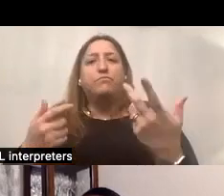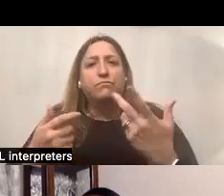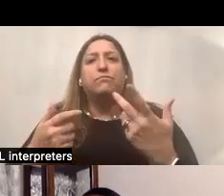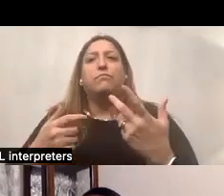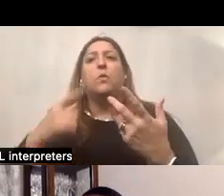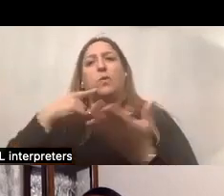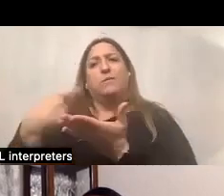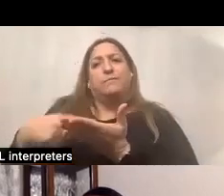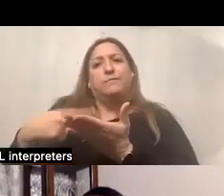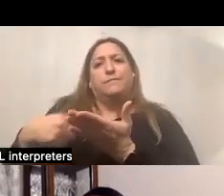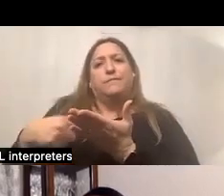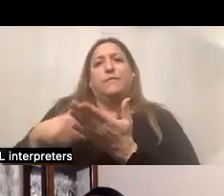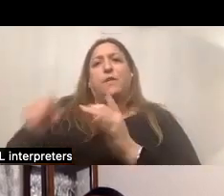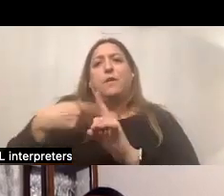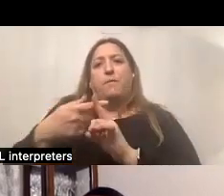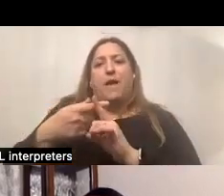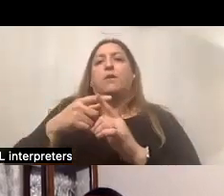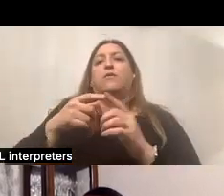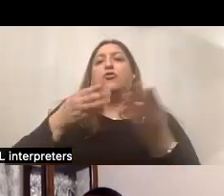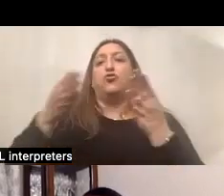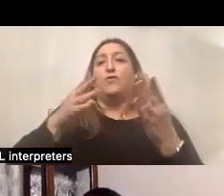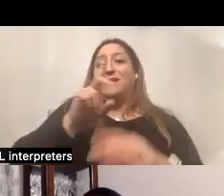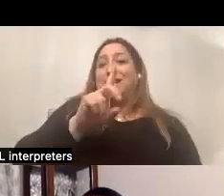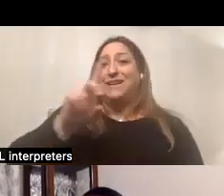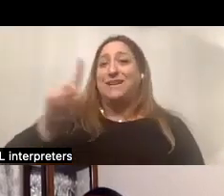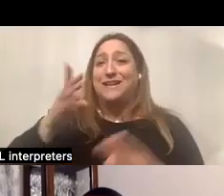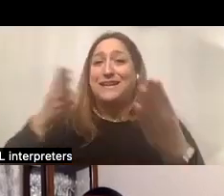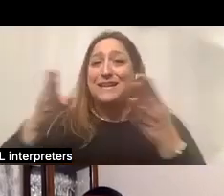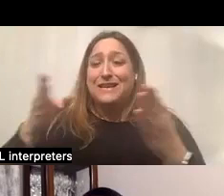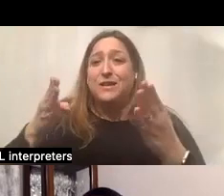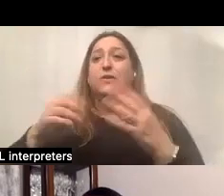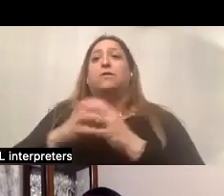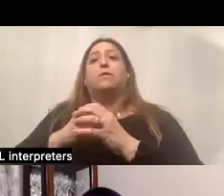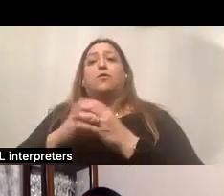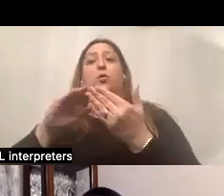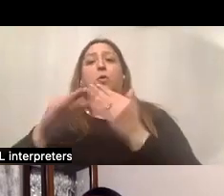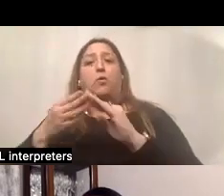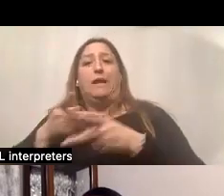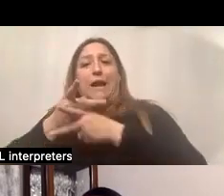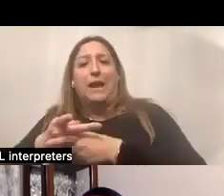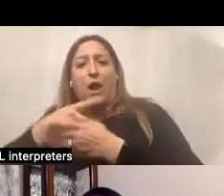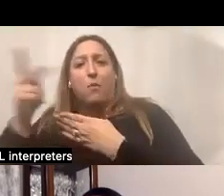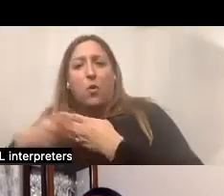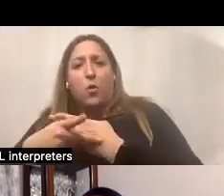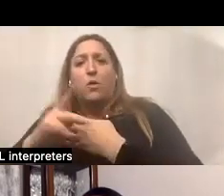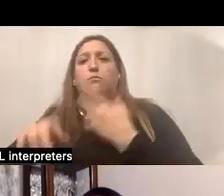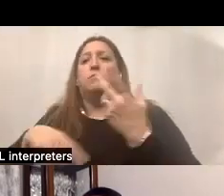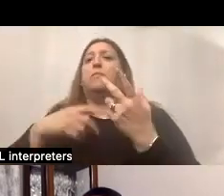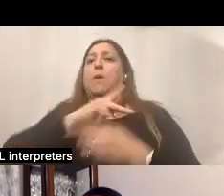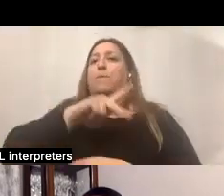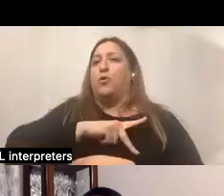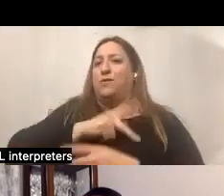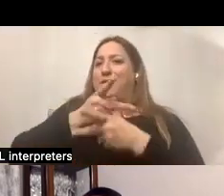for the services in the DDD system, the supports program or the community care program and the personal care assisted